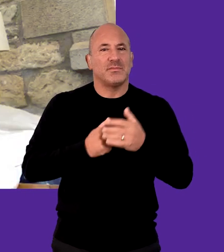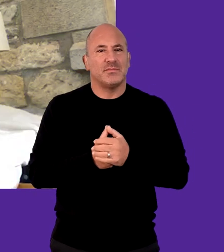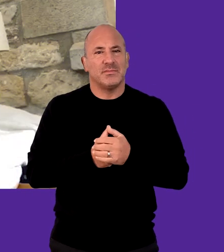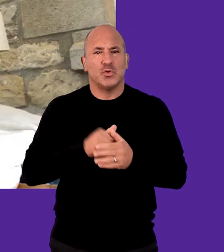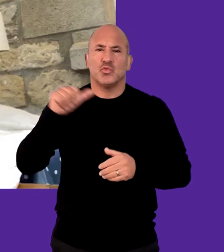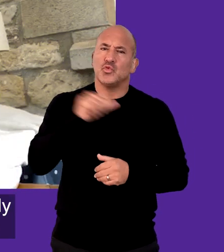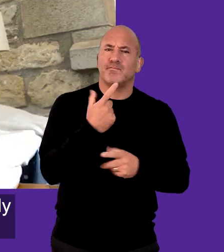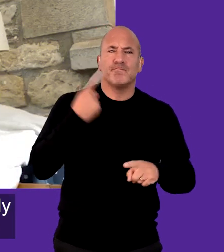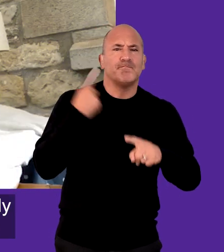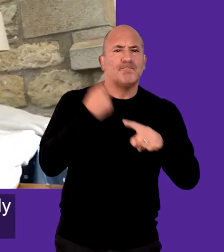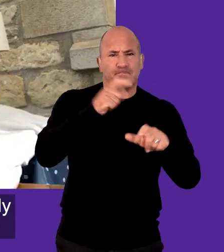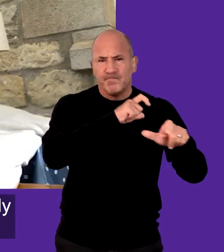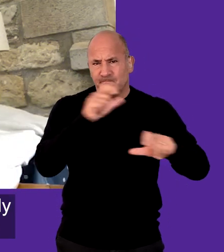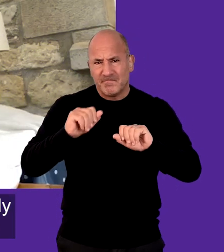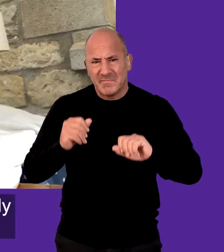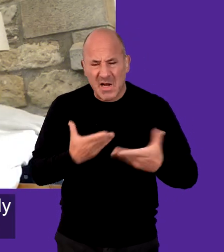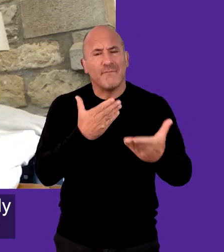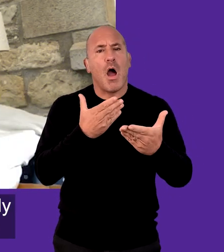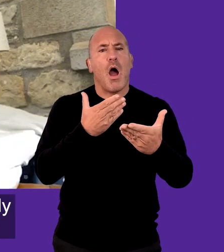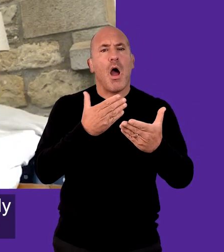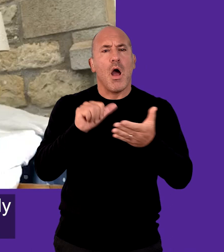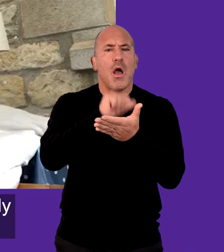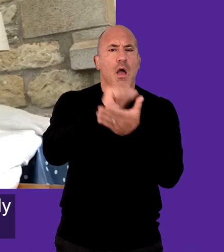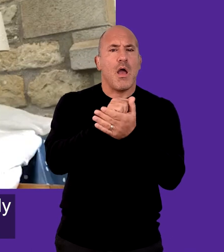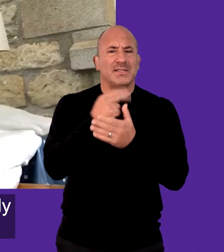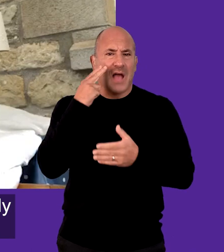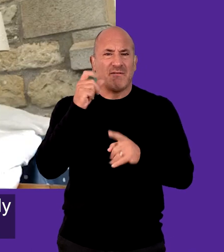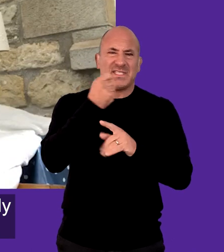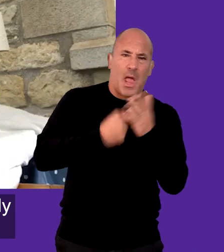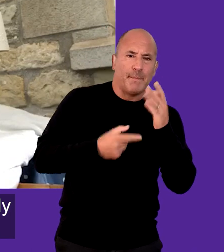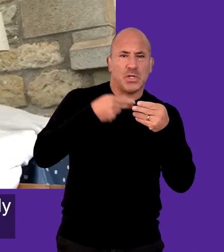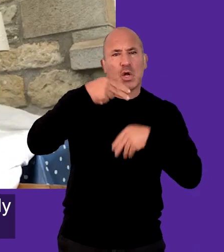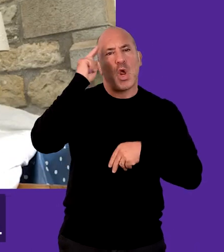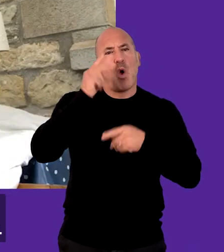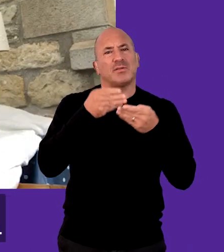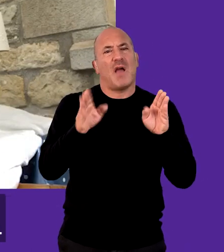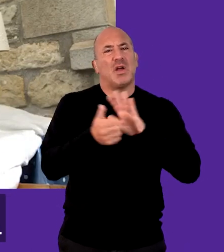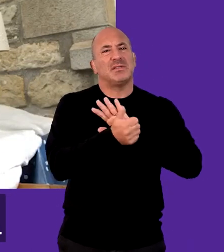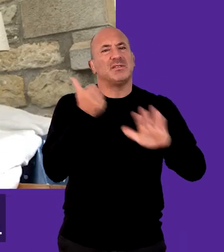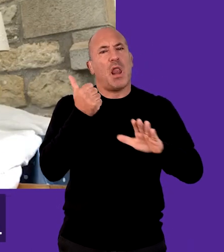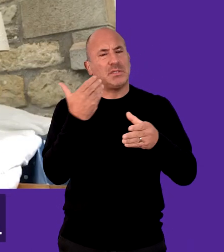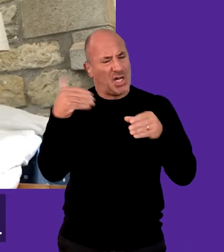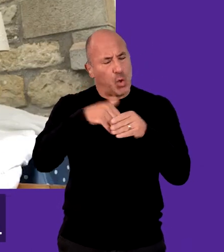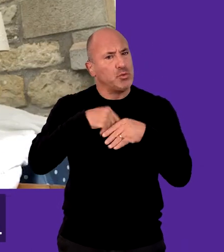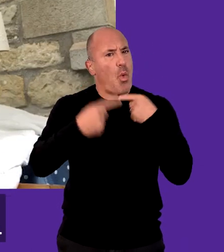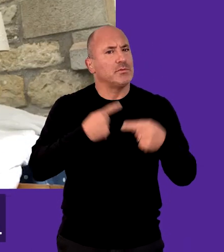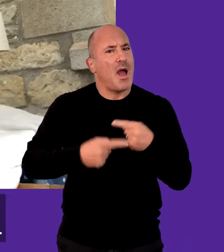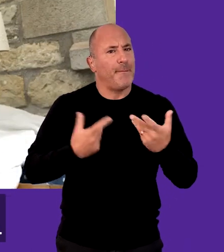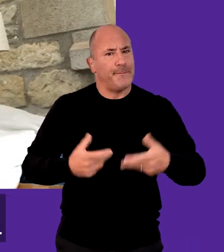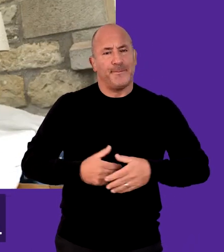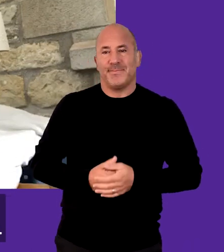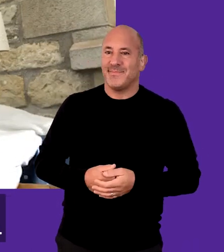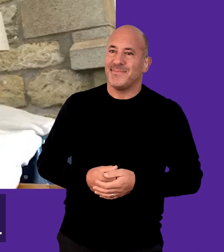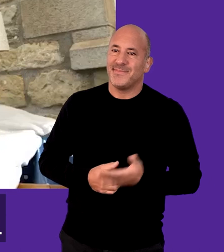Kate Lord You should promptly and consistently deliver what's needed to ensure the inclusion of deaf, disabled and